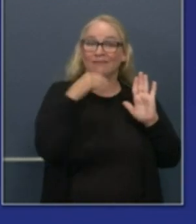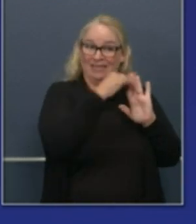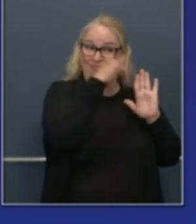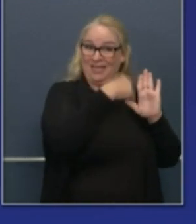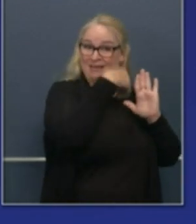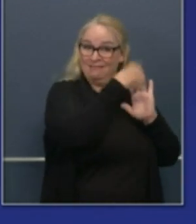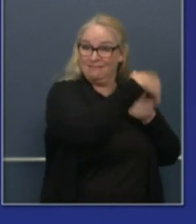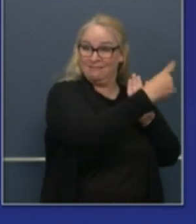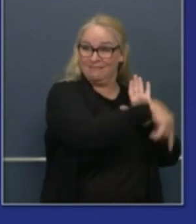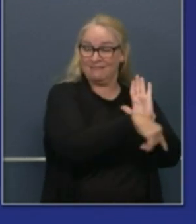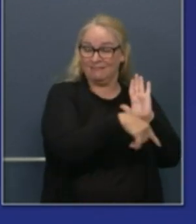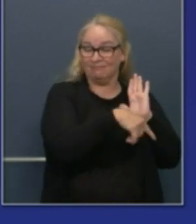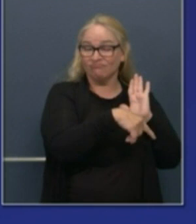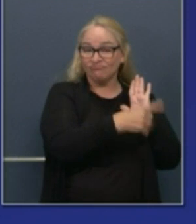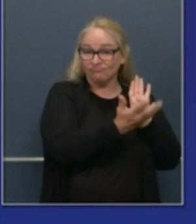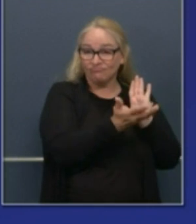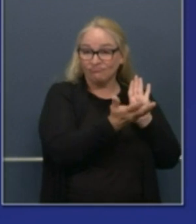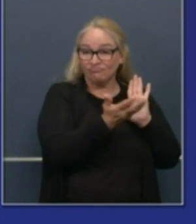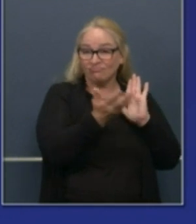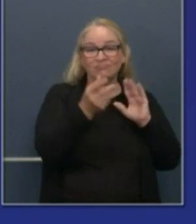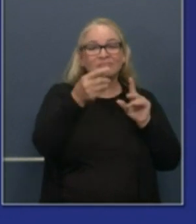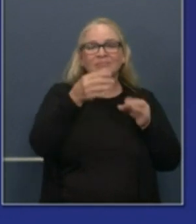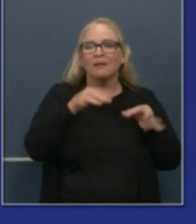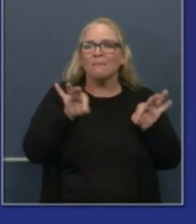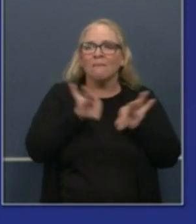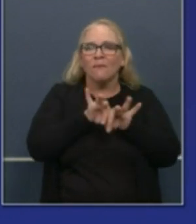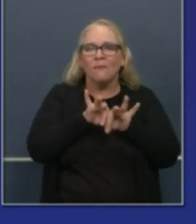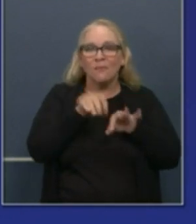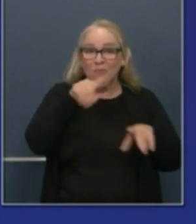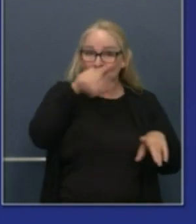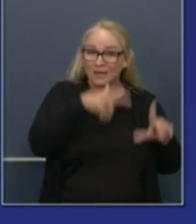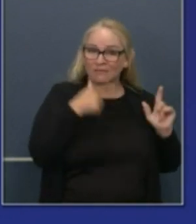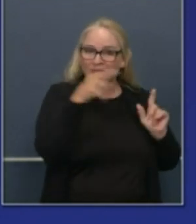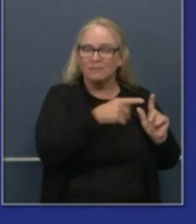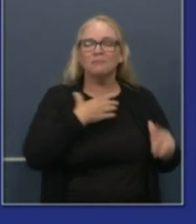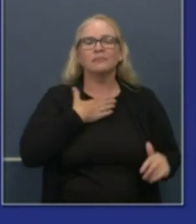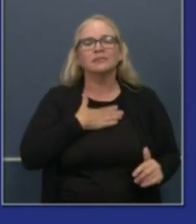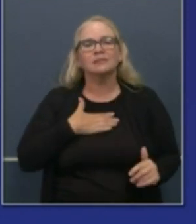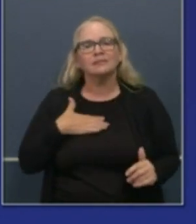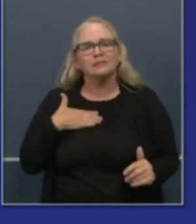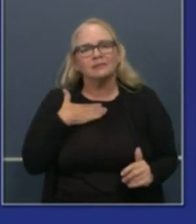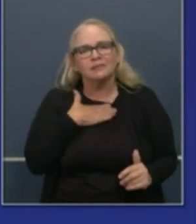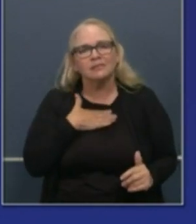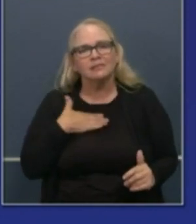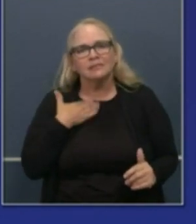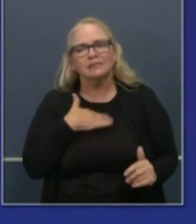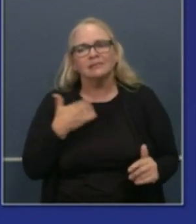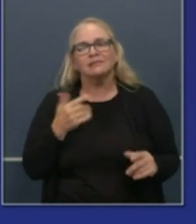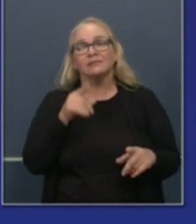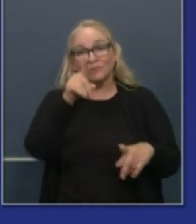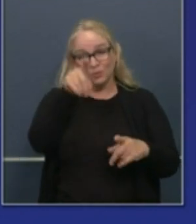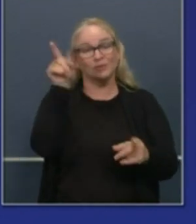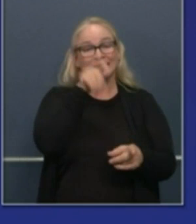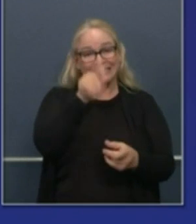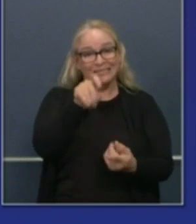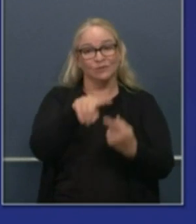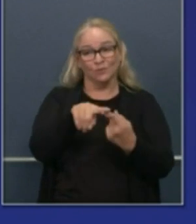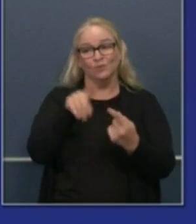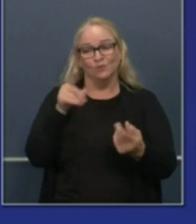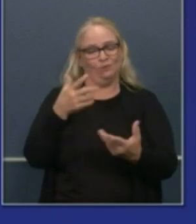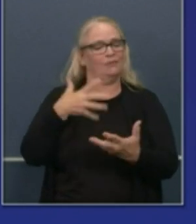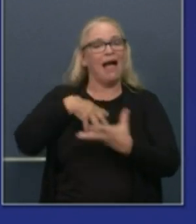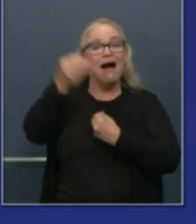reinforce and underscore the urgency of the individual activities in terms of